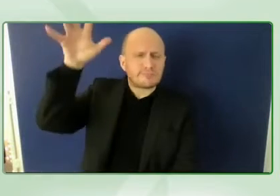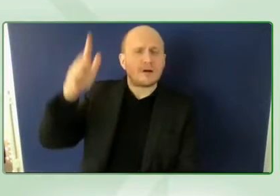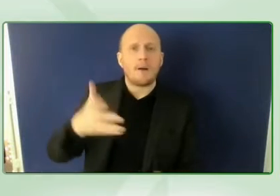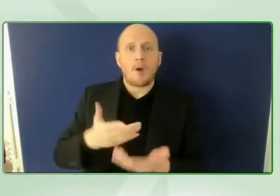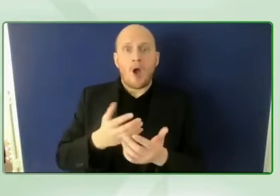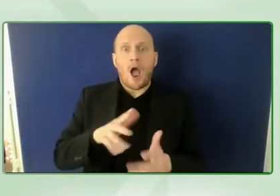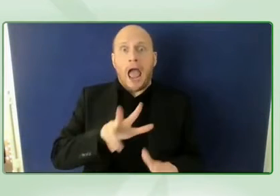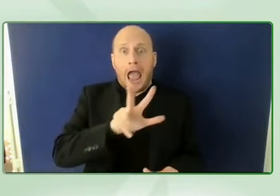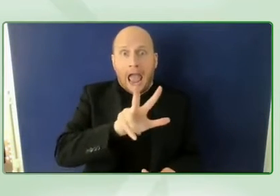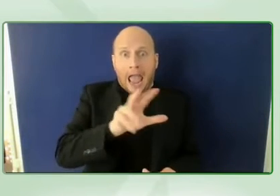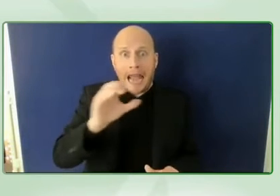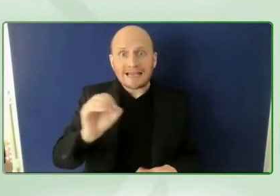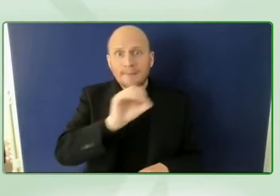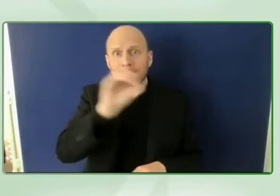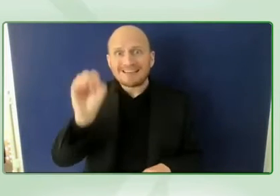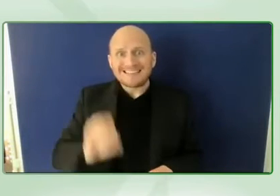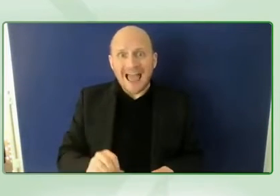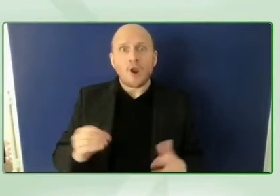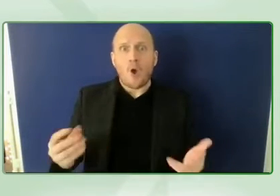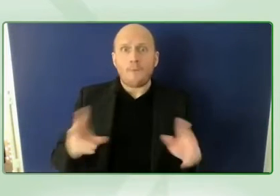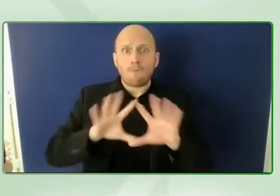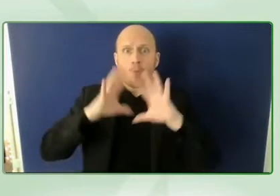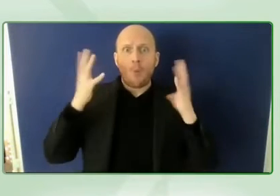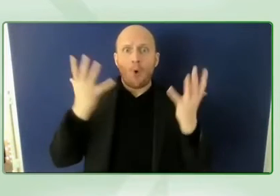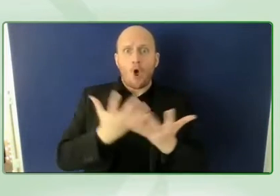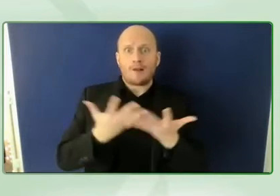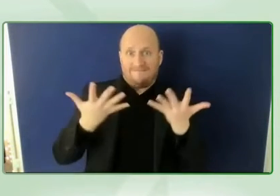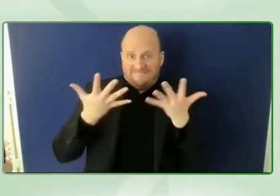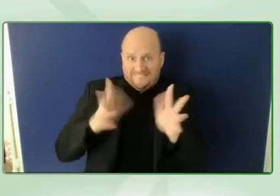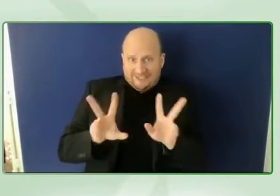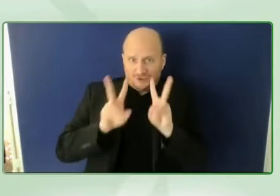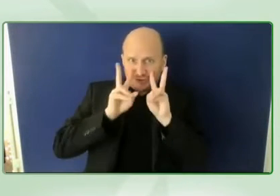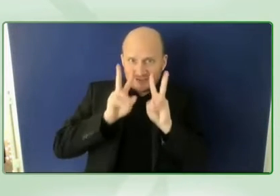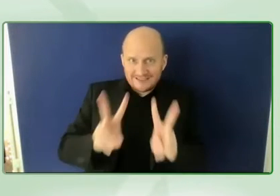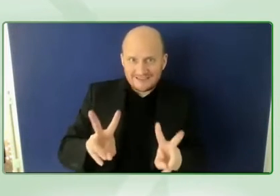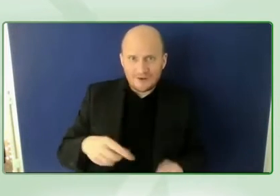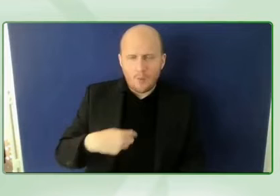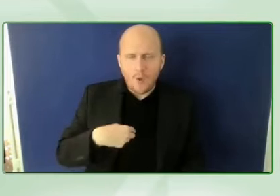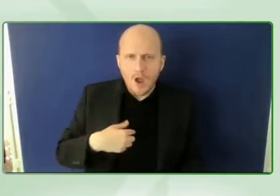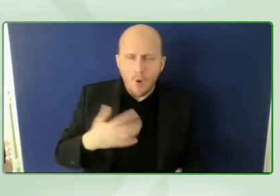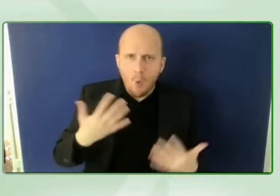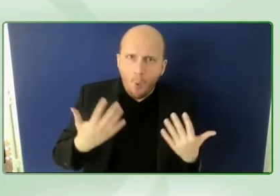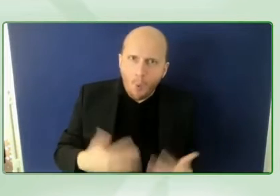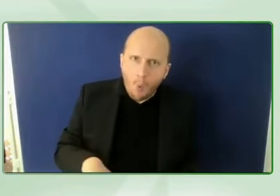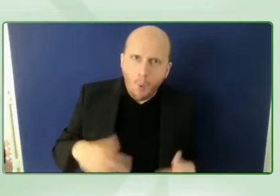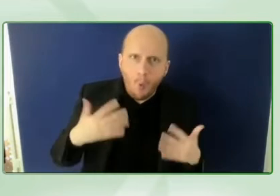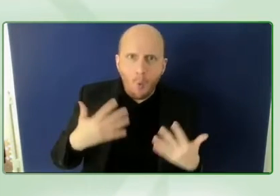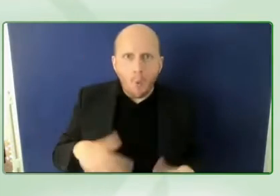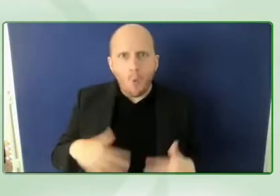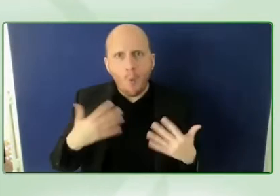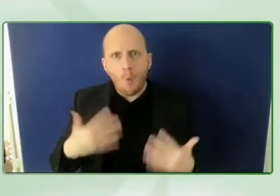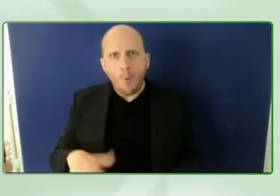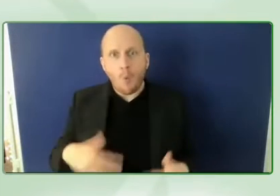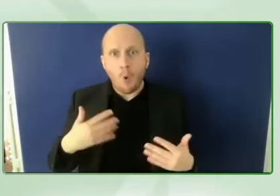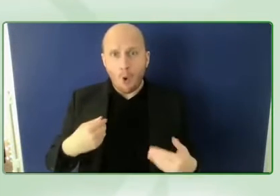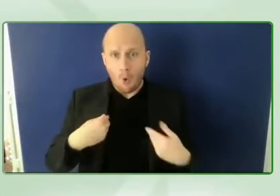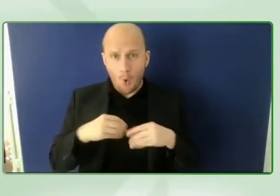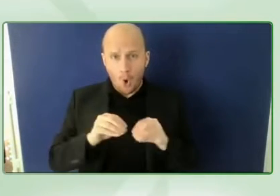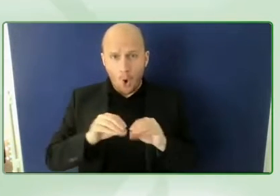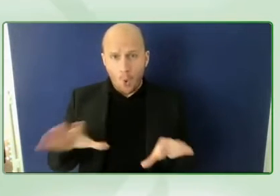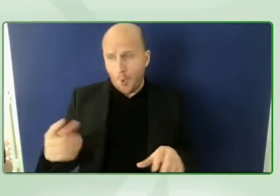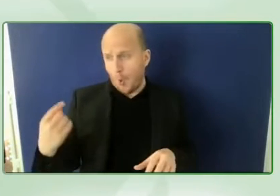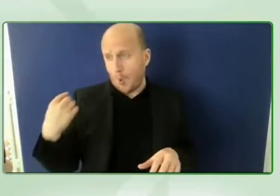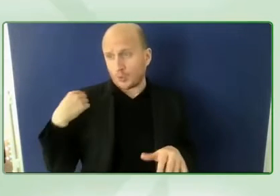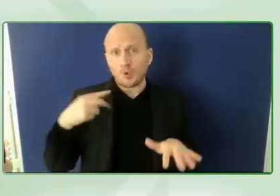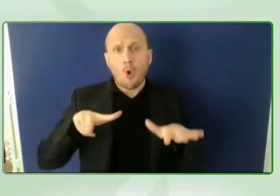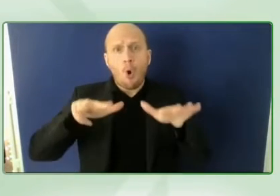people around the world is aware of we the 15 which is a stunning stunning success bearing in mind we only launched in in august we've now